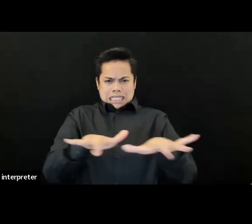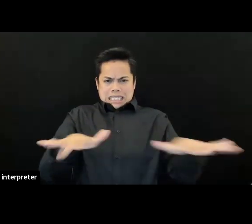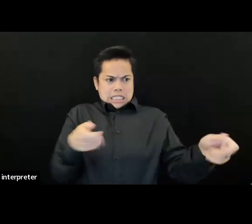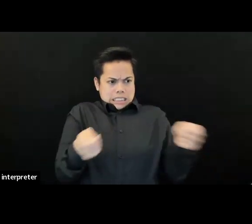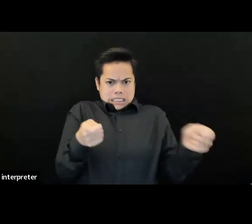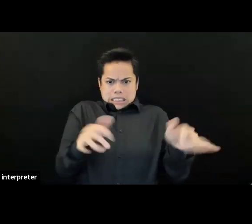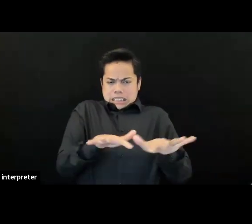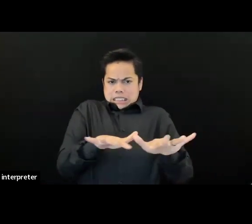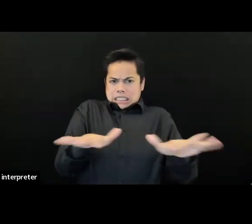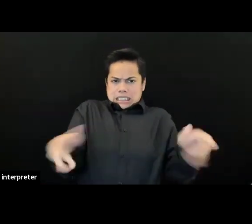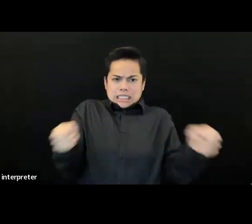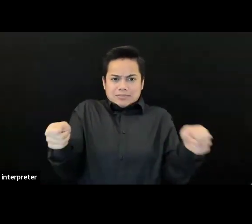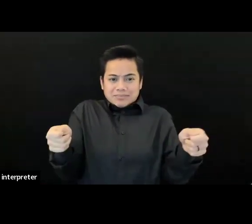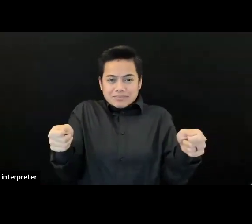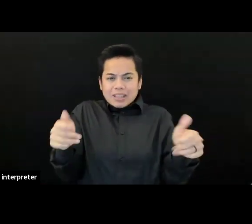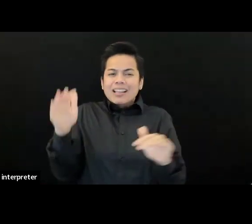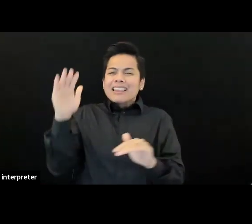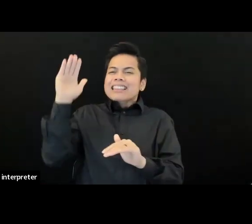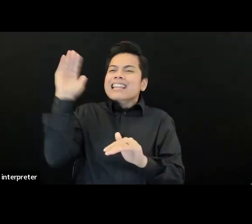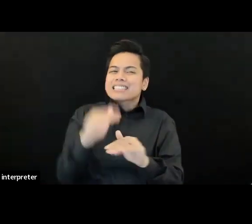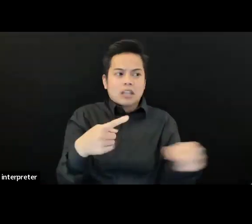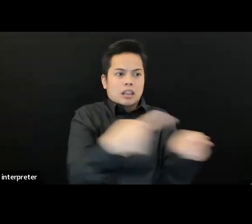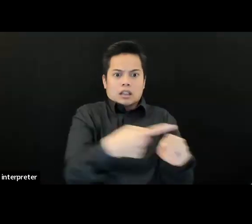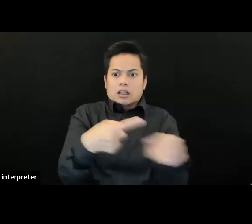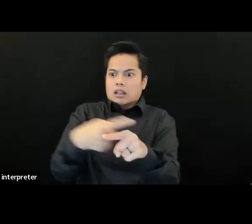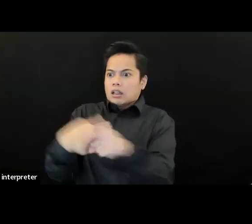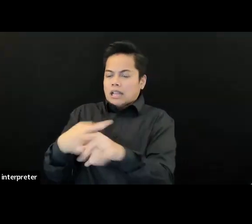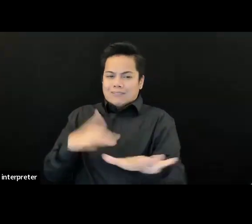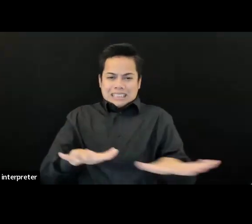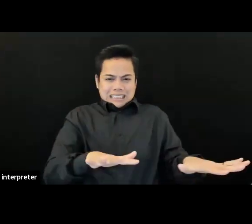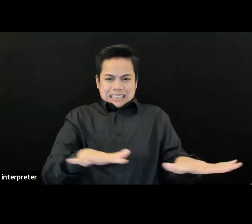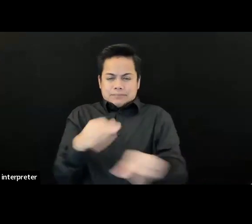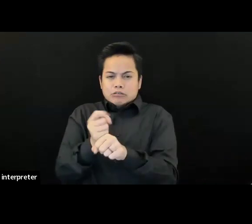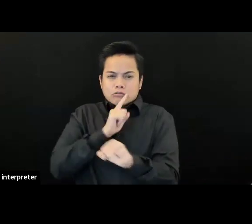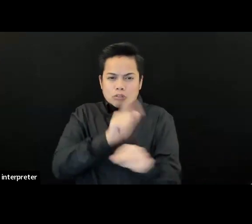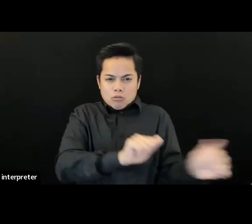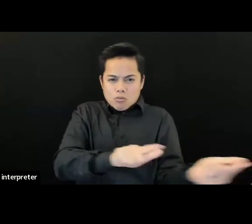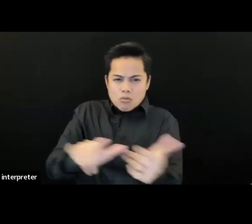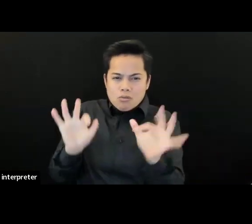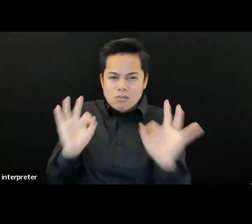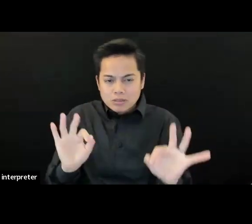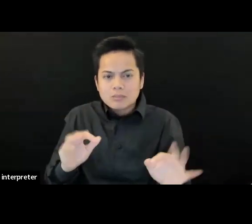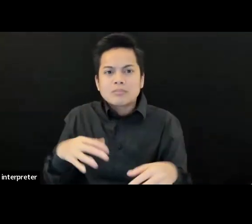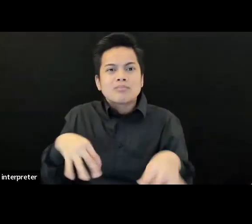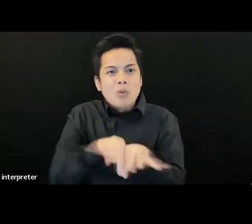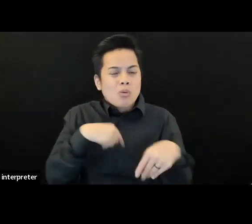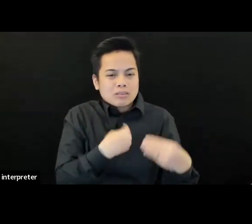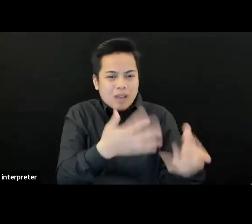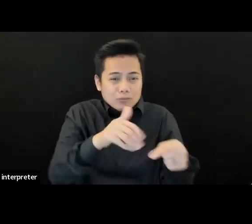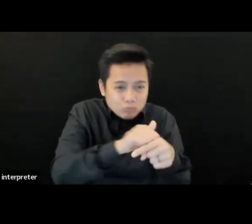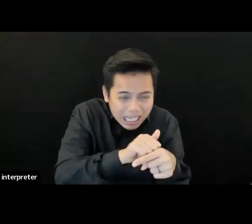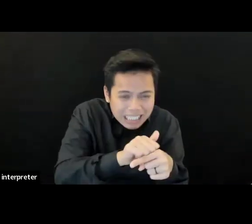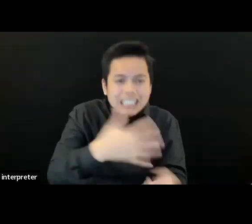to support people and the many sort of, um, things that somebody might be dealing with while in our space. Um, we're